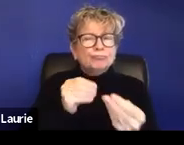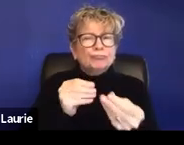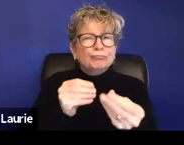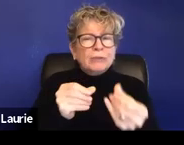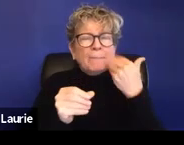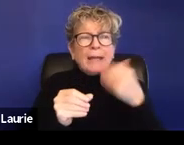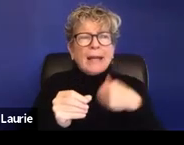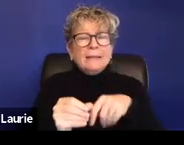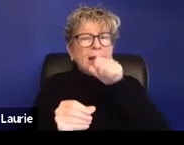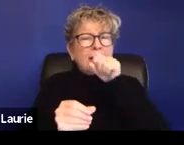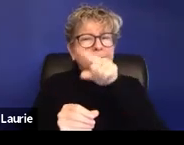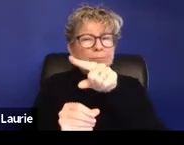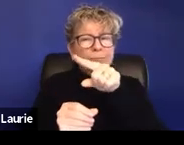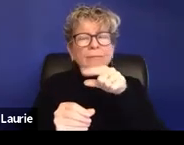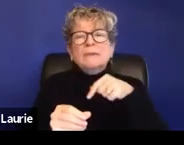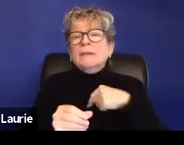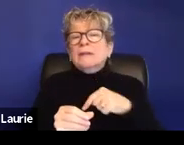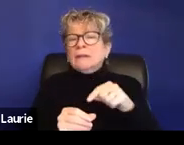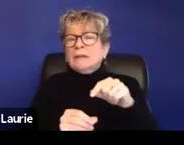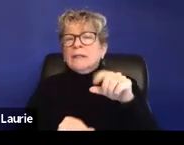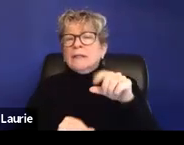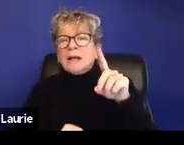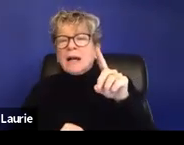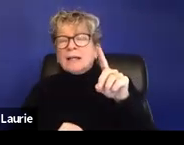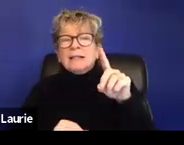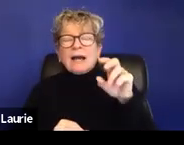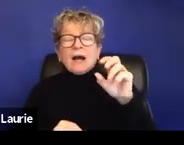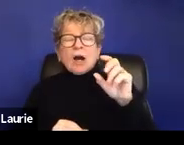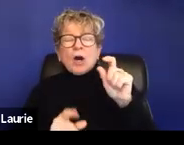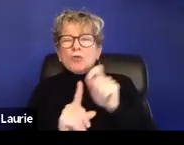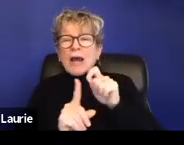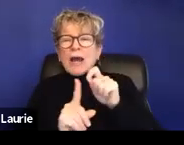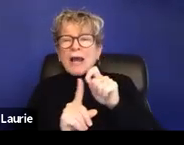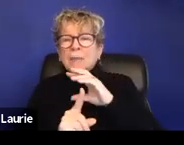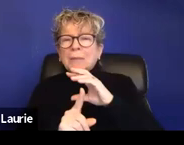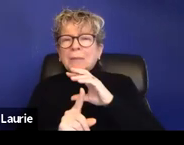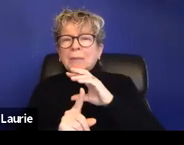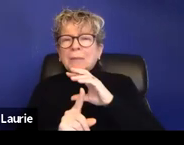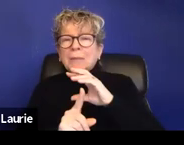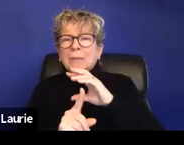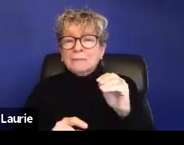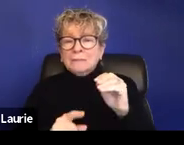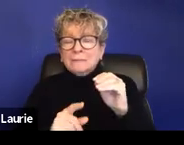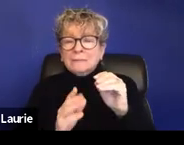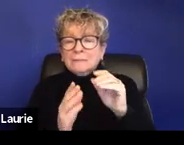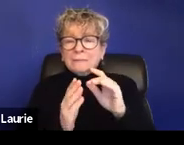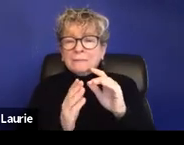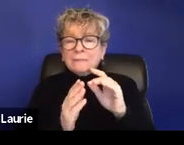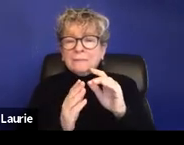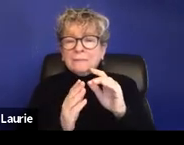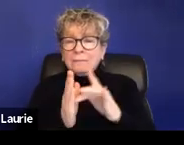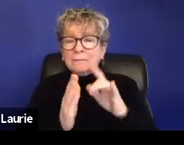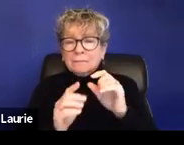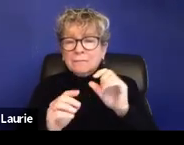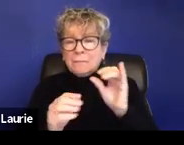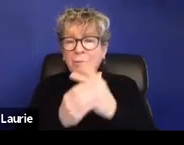discrimination. So those are also just things to be exploring with the clients that you're working with. I mean, main thing